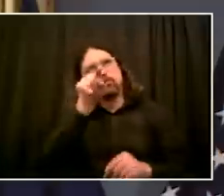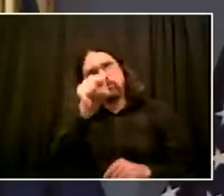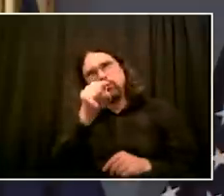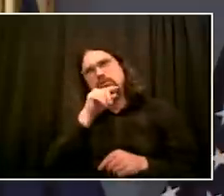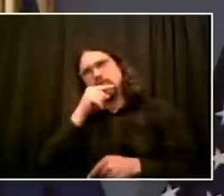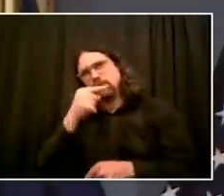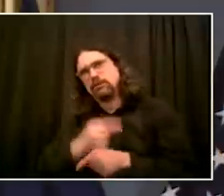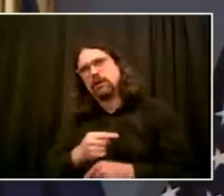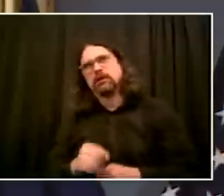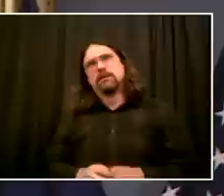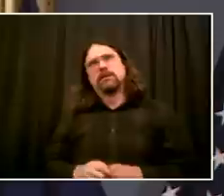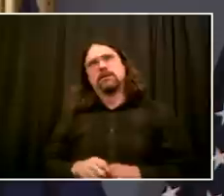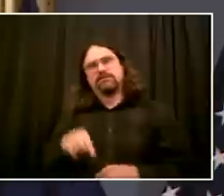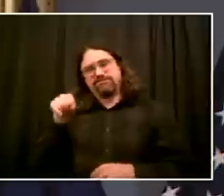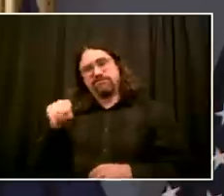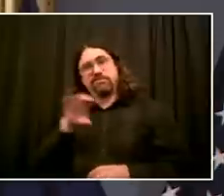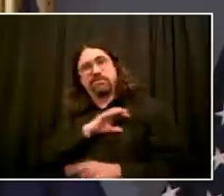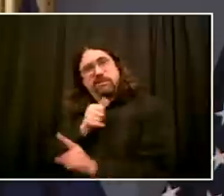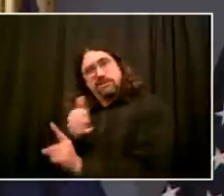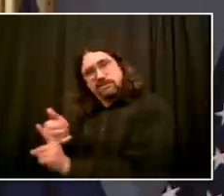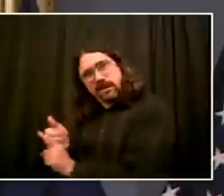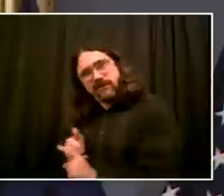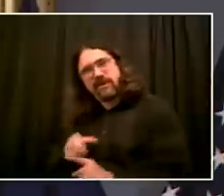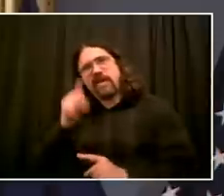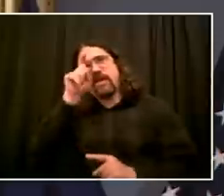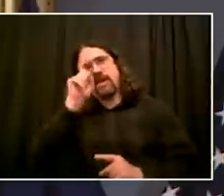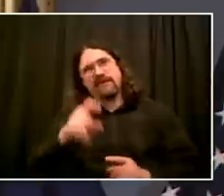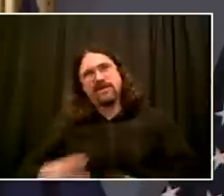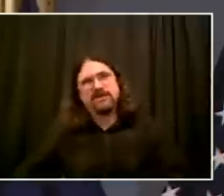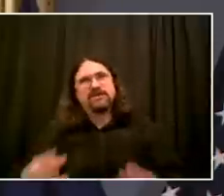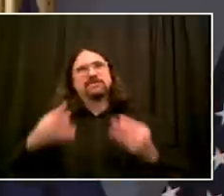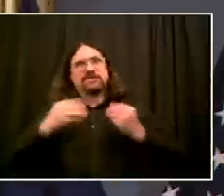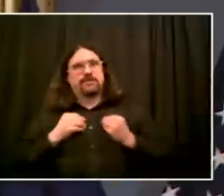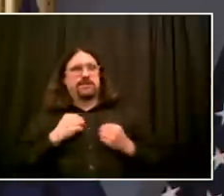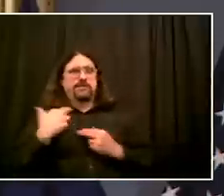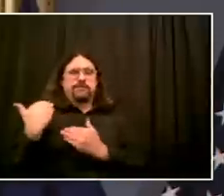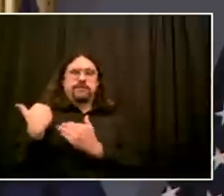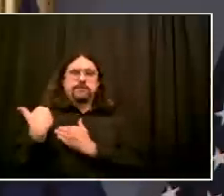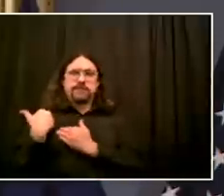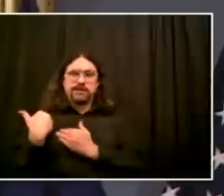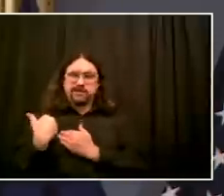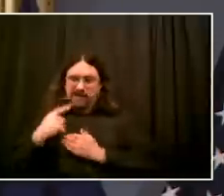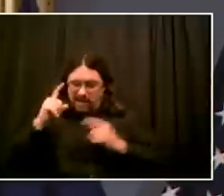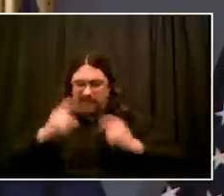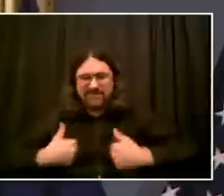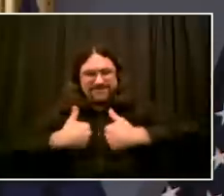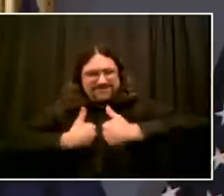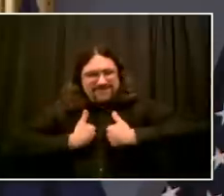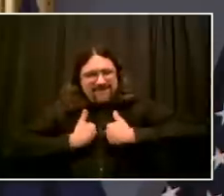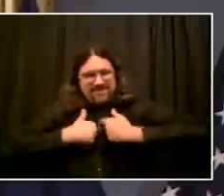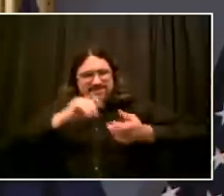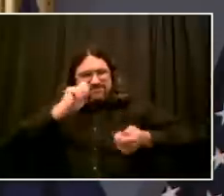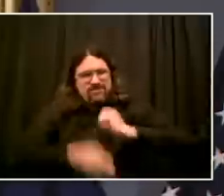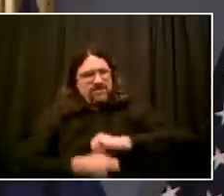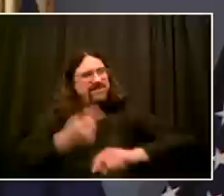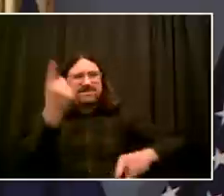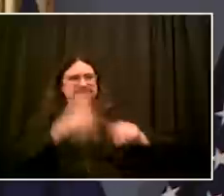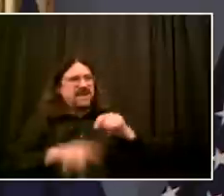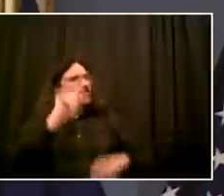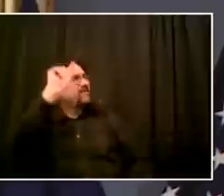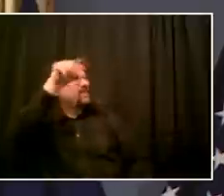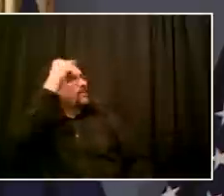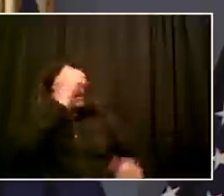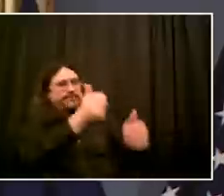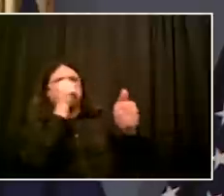part of the solution. And too often, police unions have been unwilling and just knee-jerk against any change in a way that actually, I